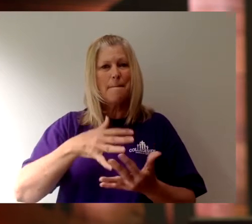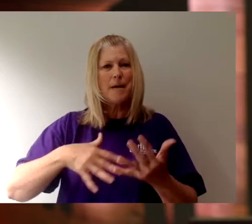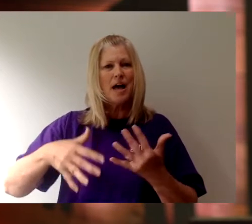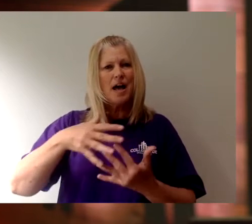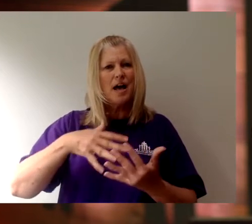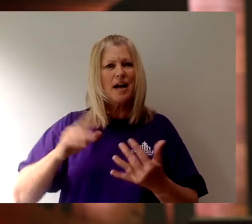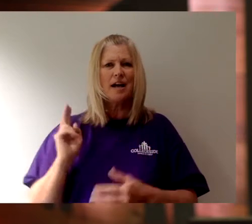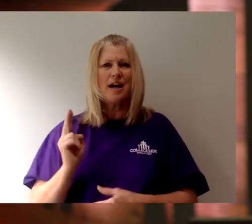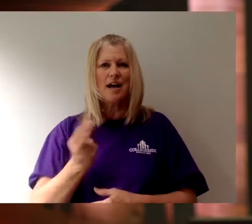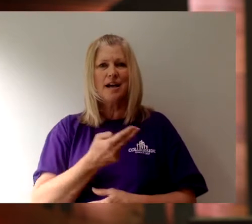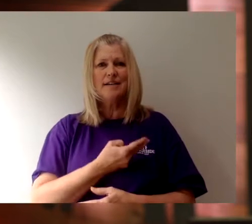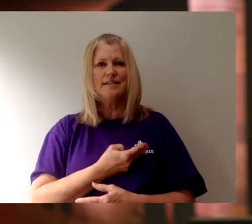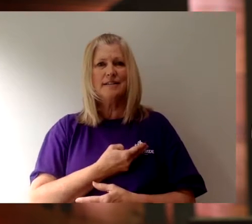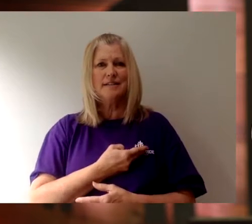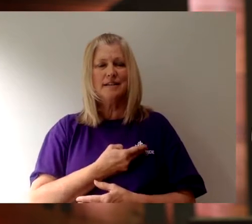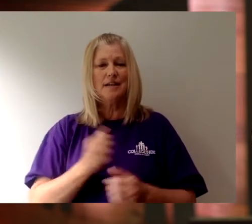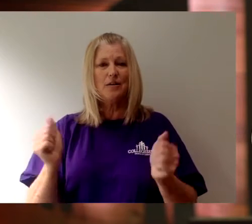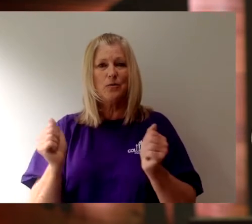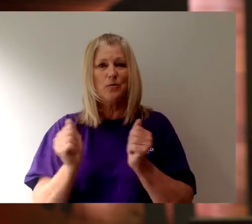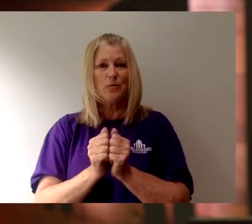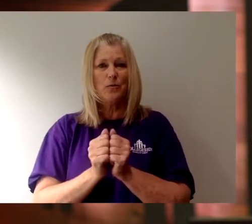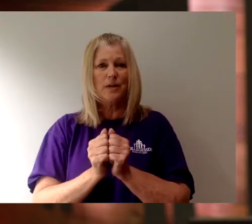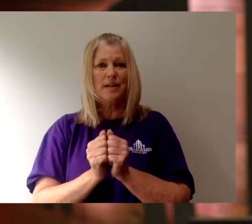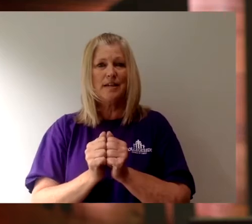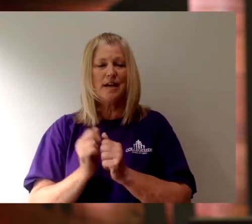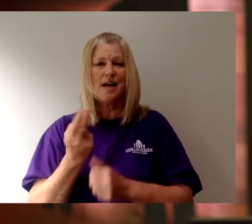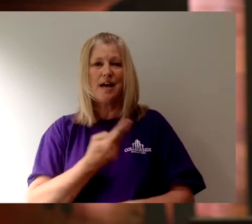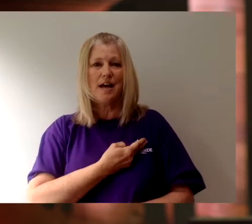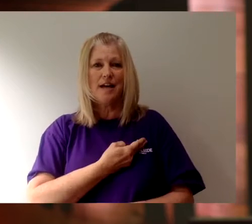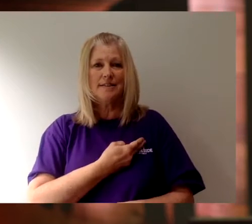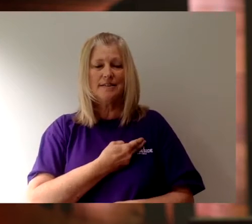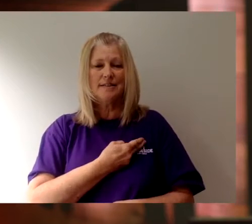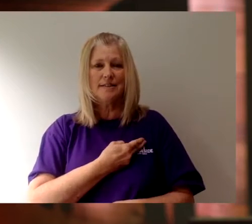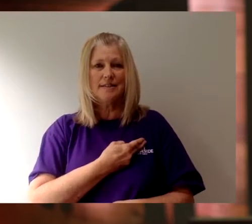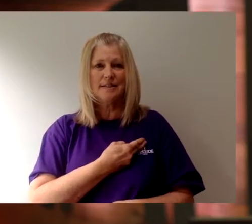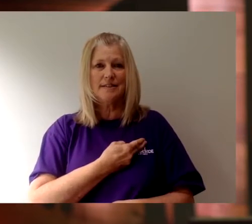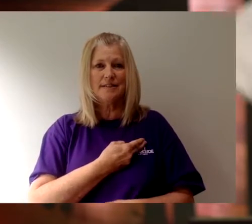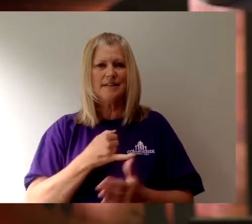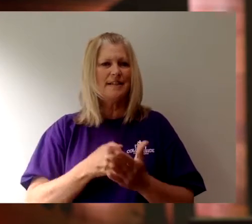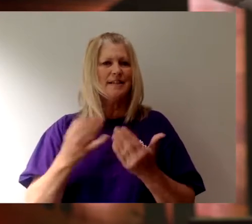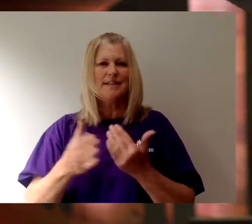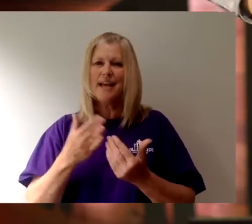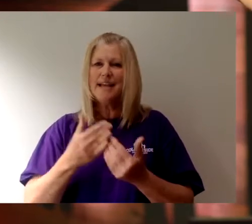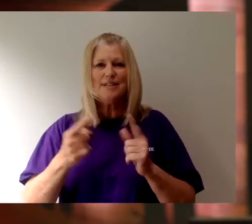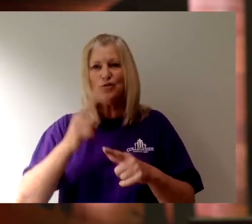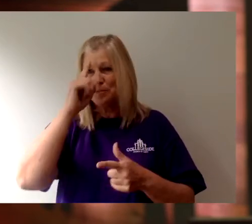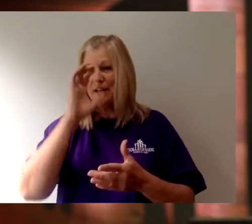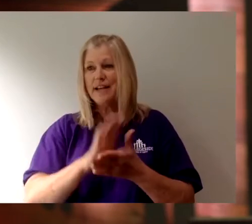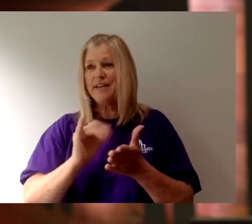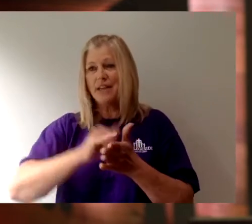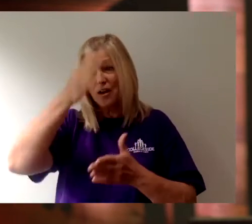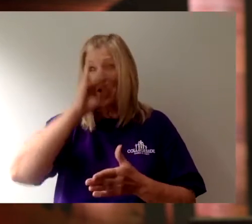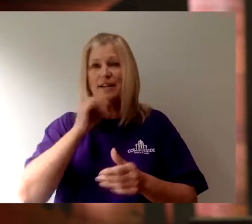us, with us? It's easy to believe that God